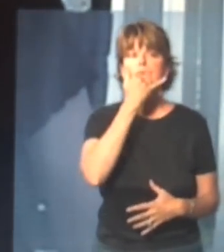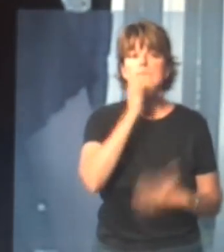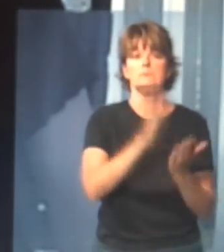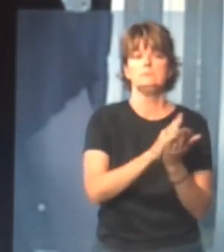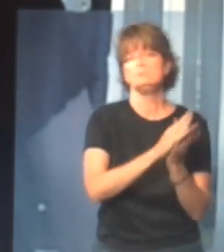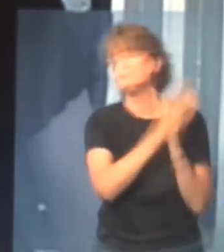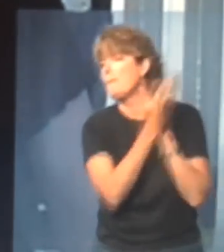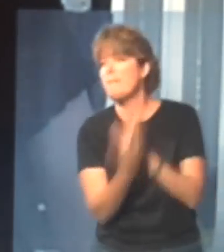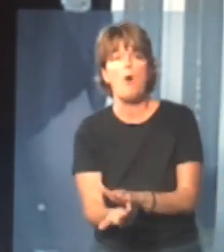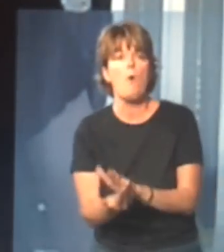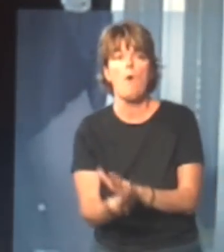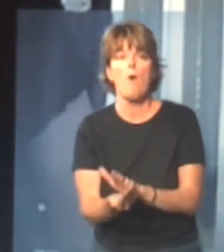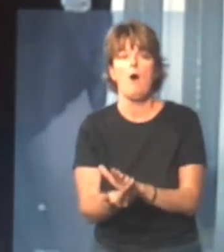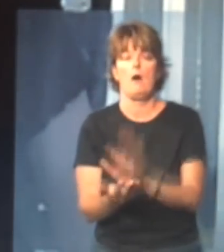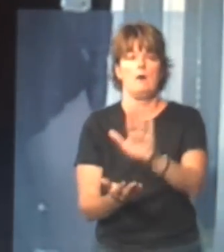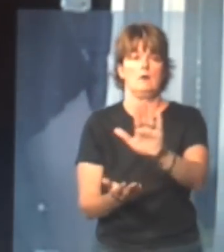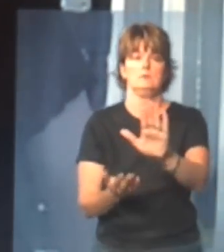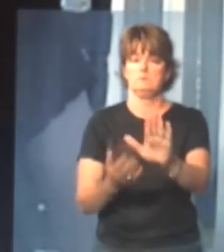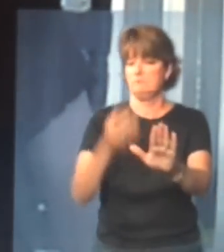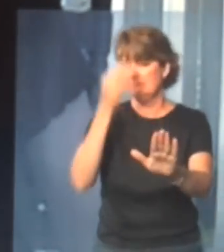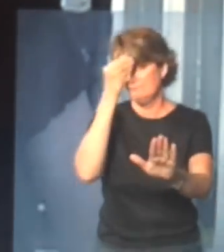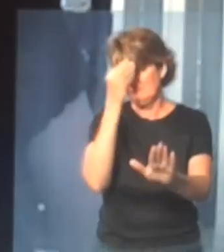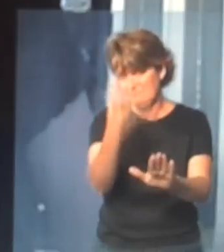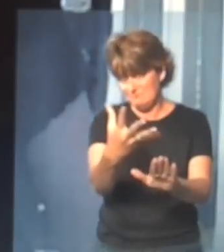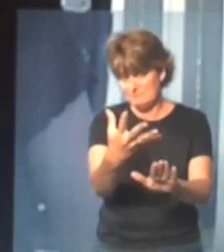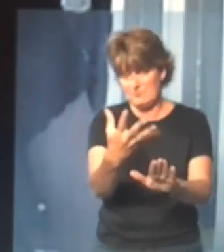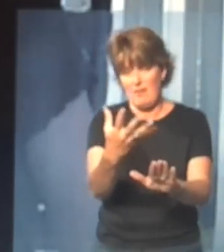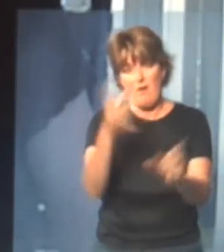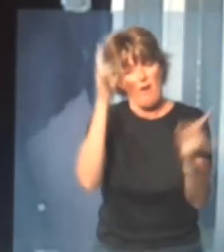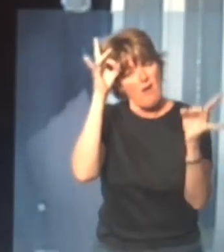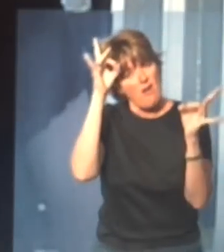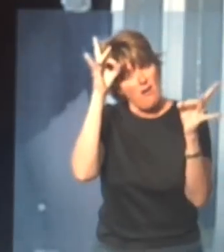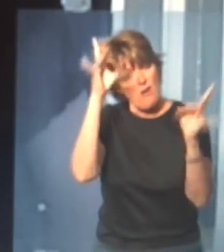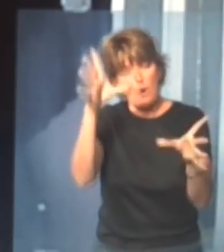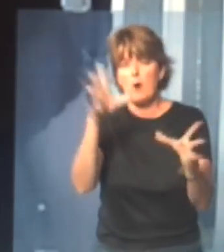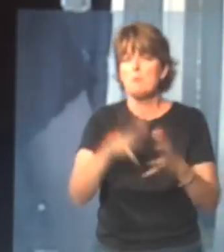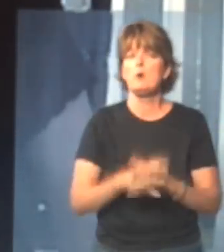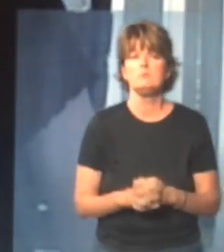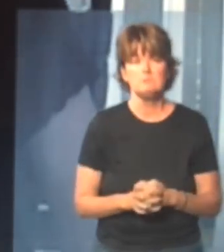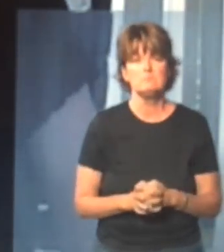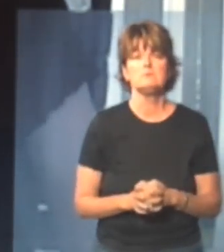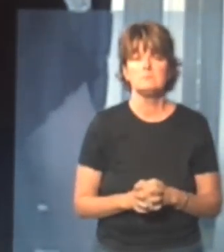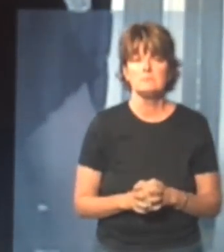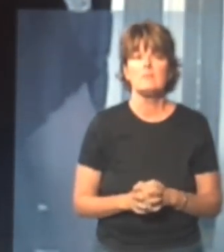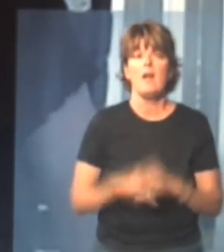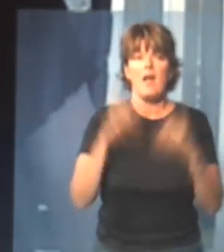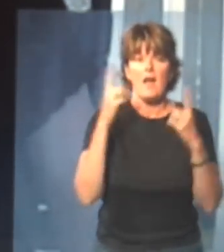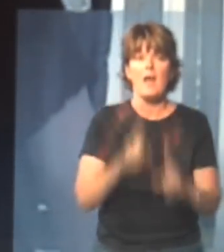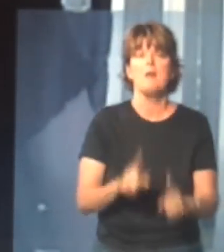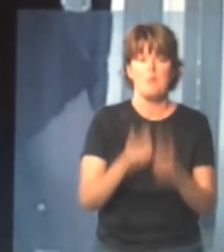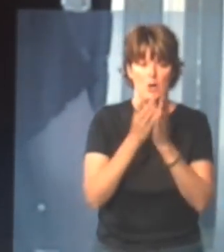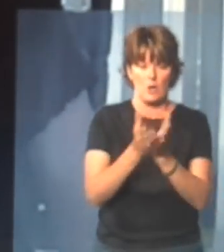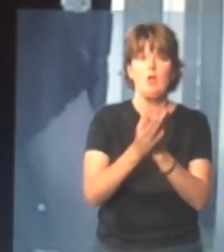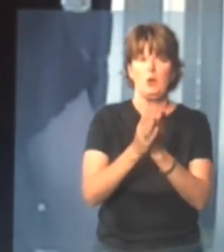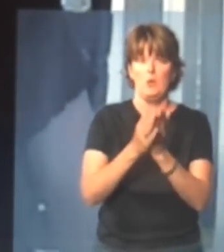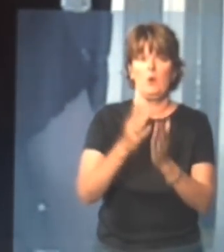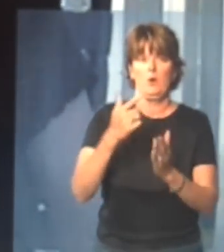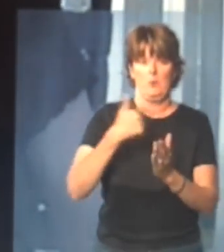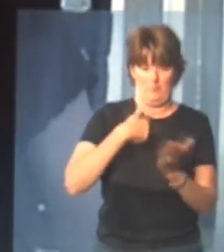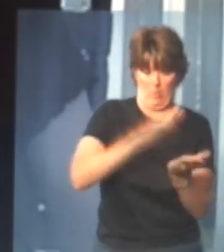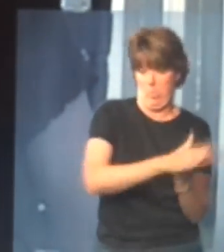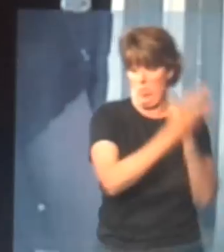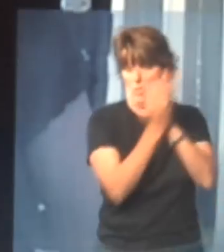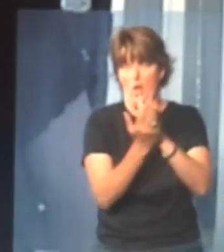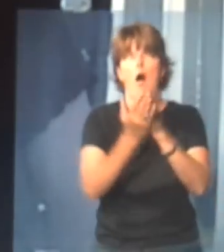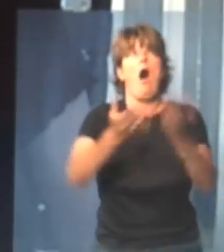and lordy, that was horrible, I, the canoe was on my head, I didn't know how